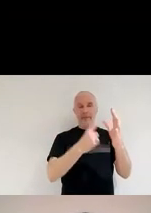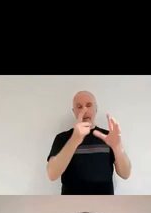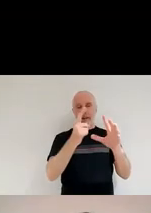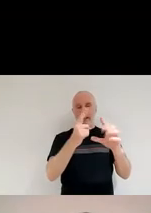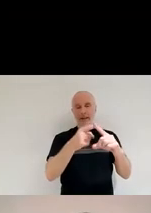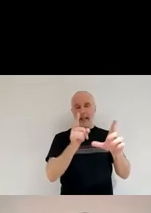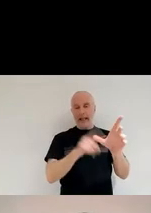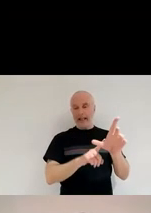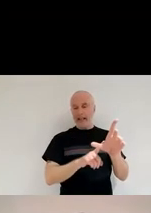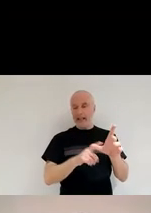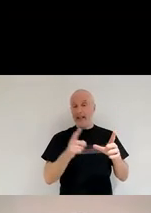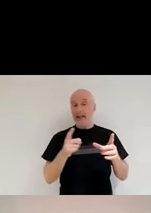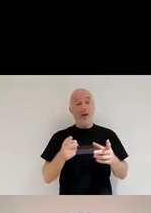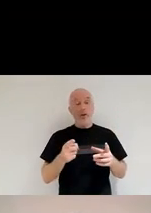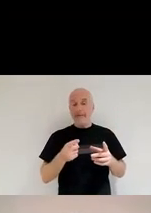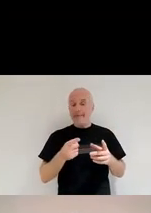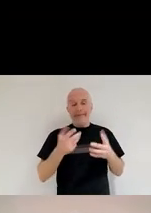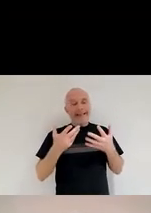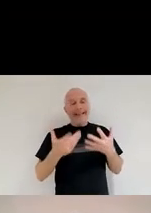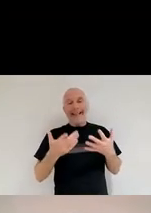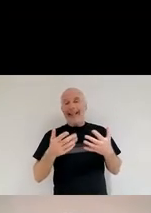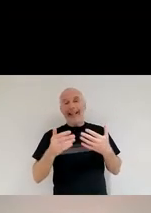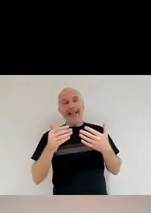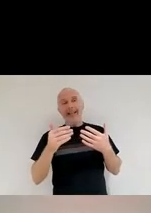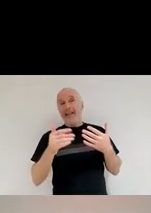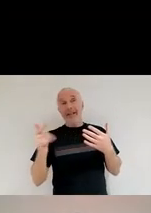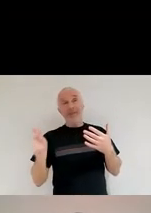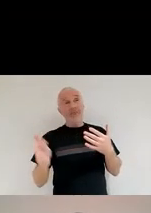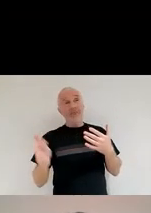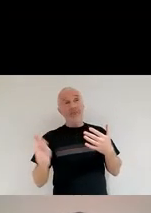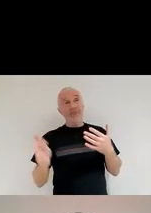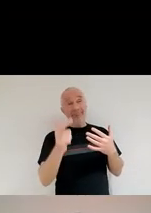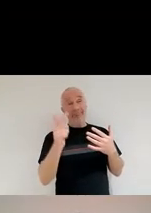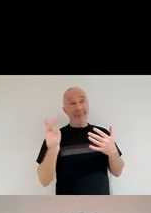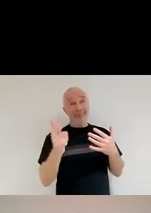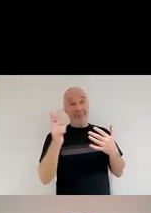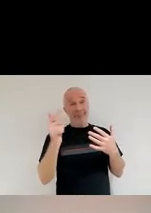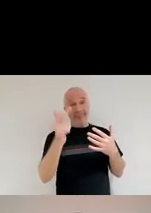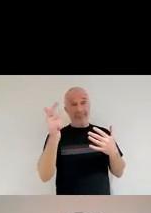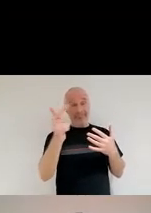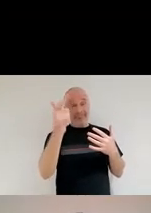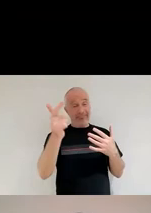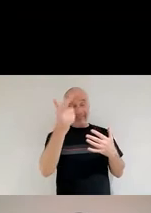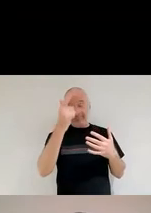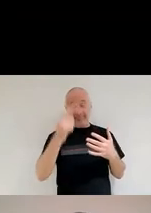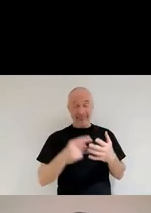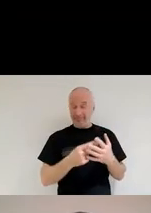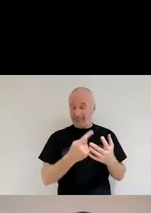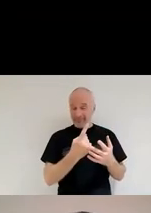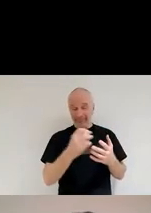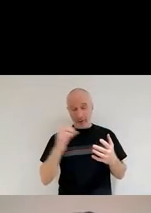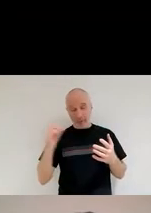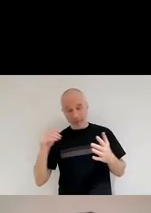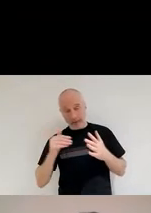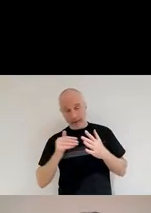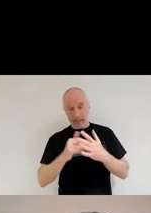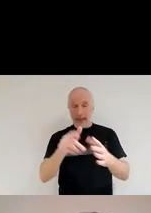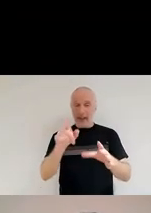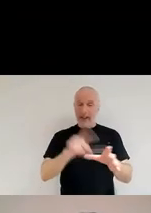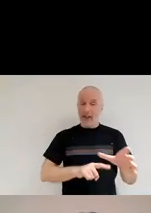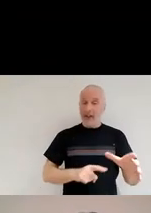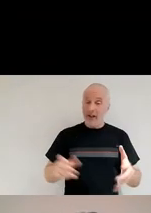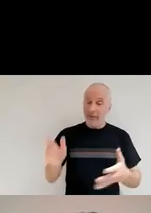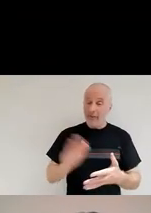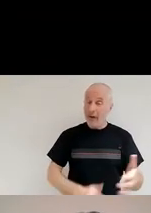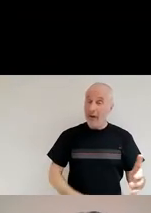today's universe. They are galaxies that lived hundreds of millions of years ago. They are galaxies from the